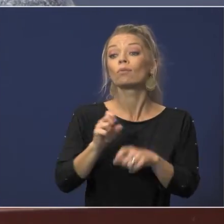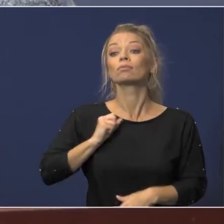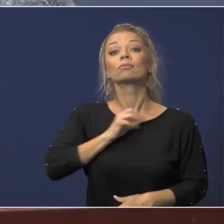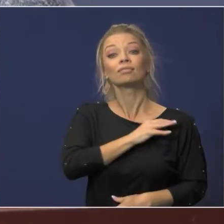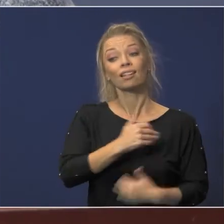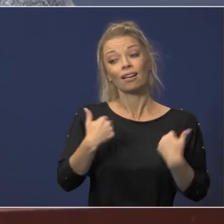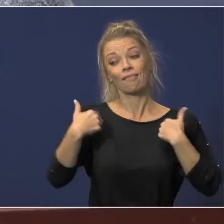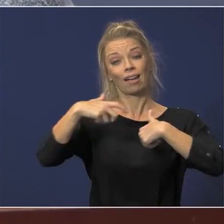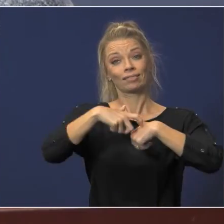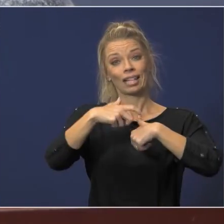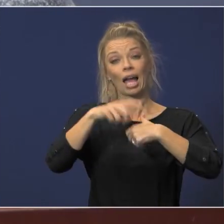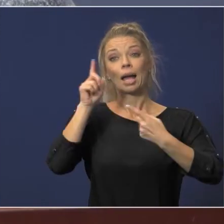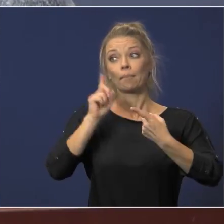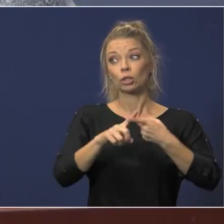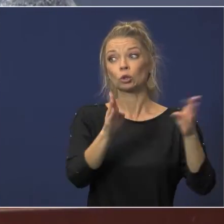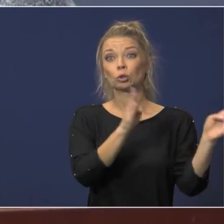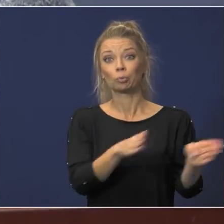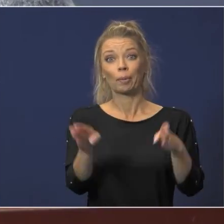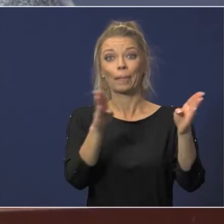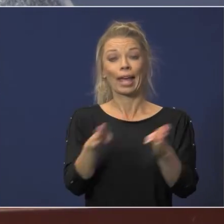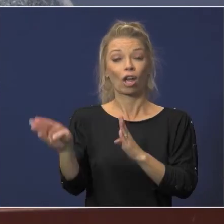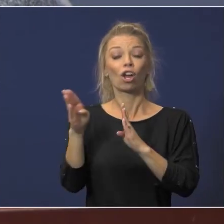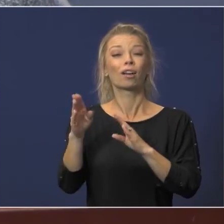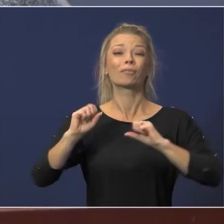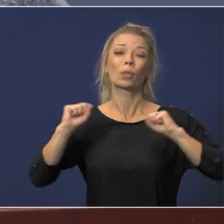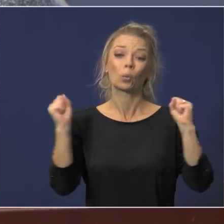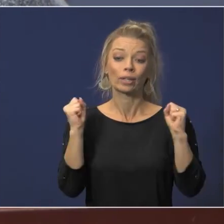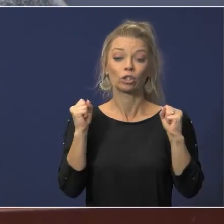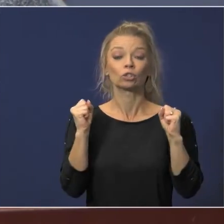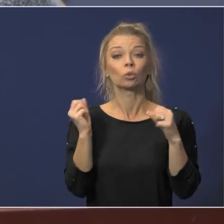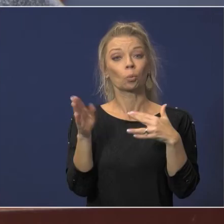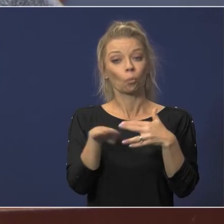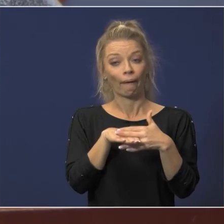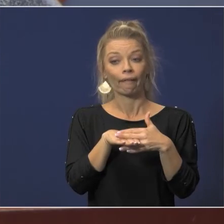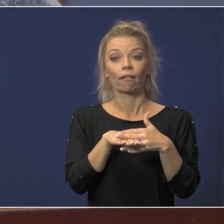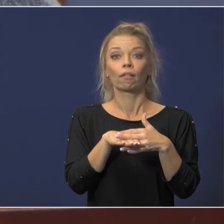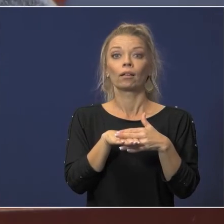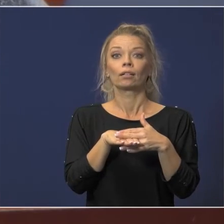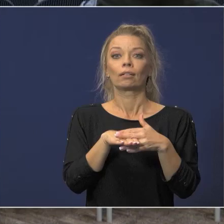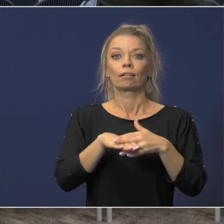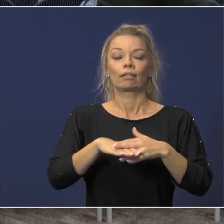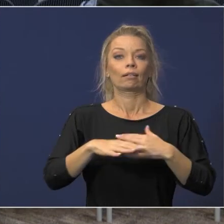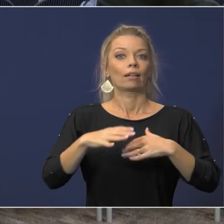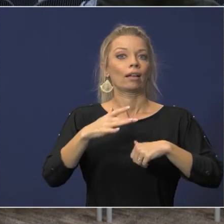during during the the the winter break so that they can receive our students in january